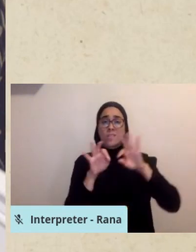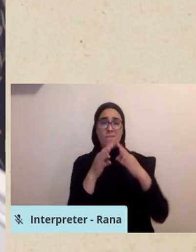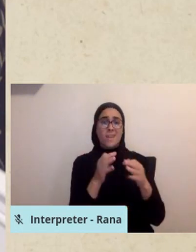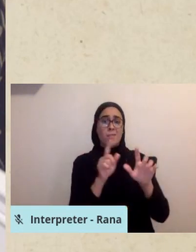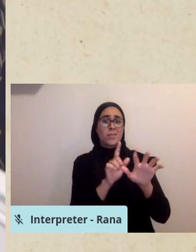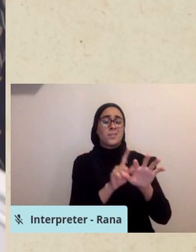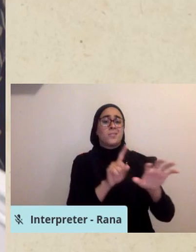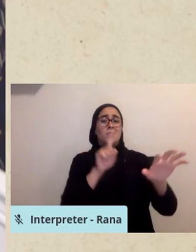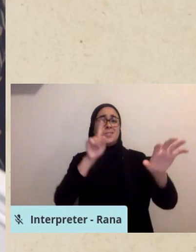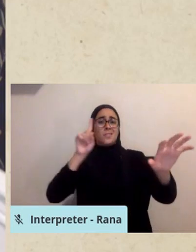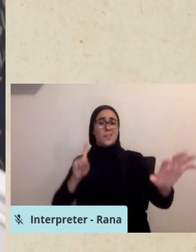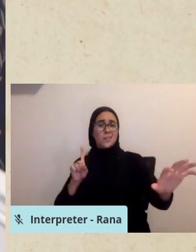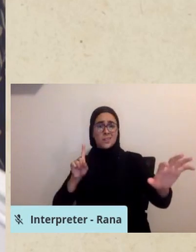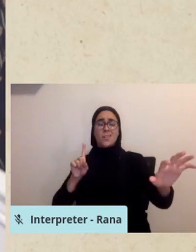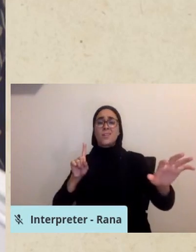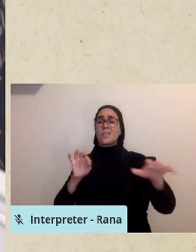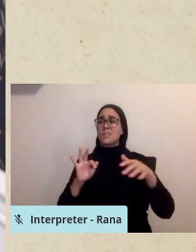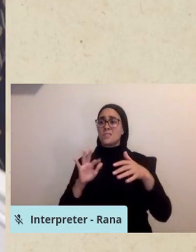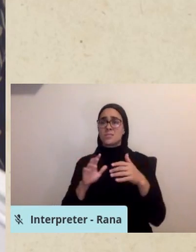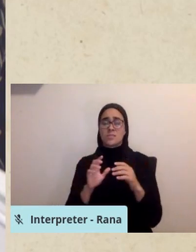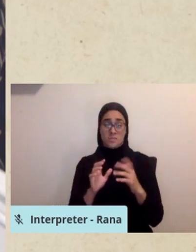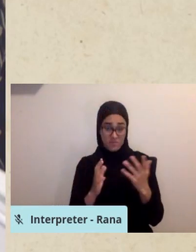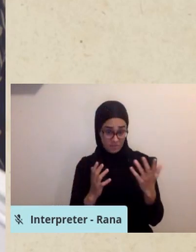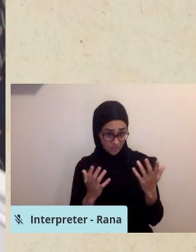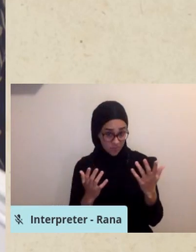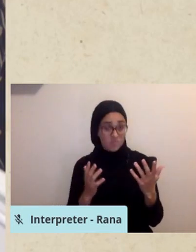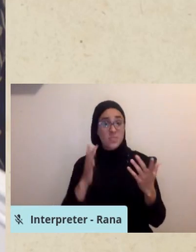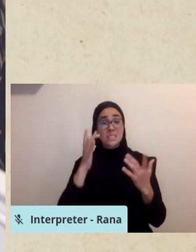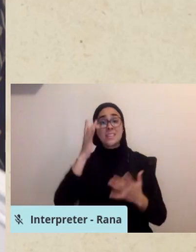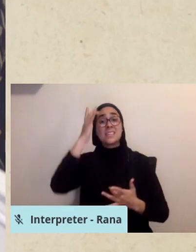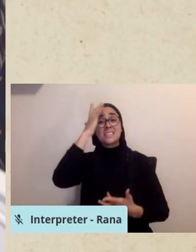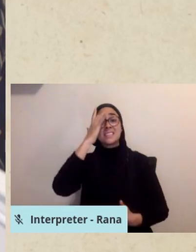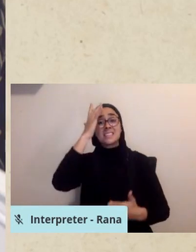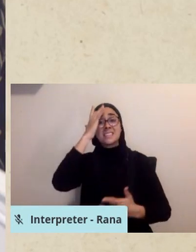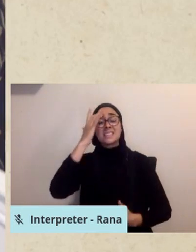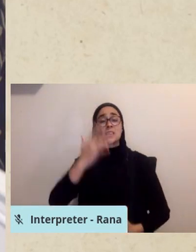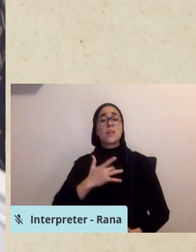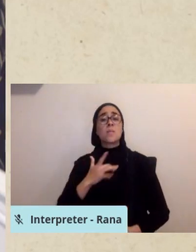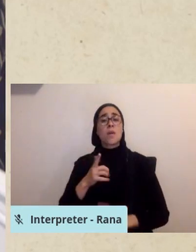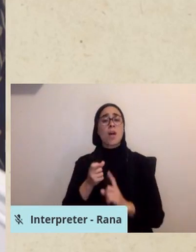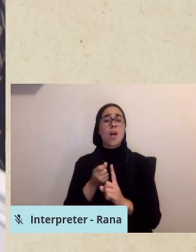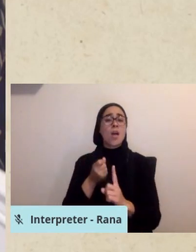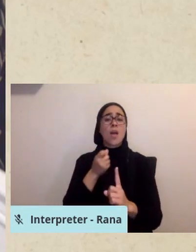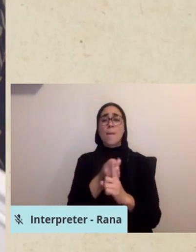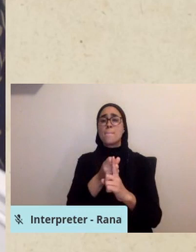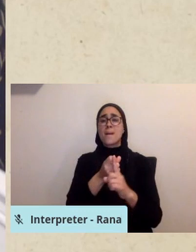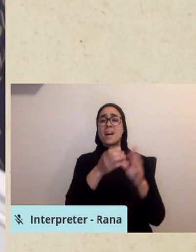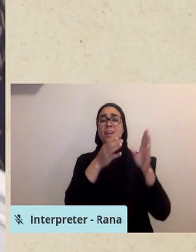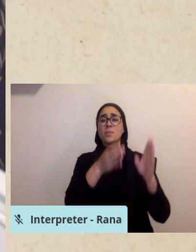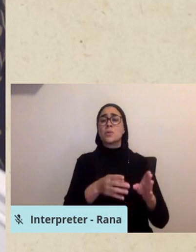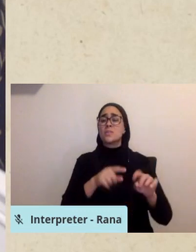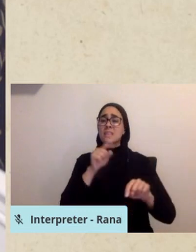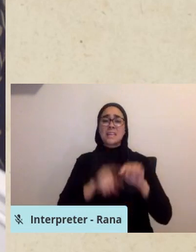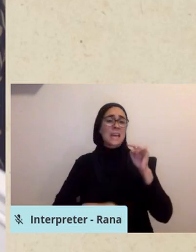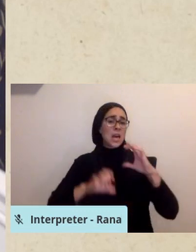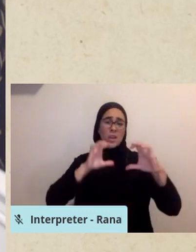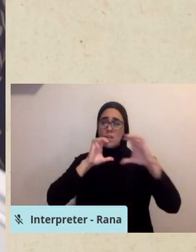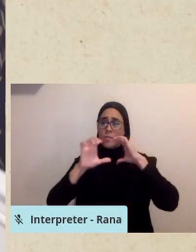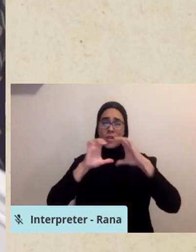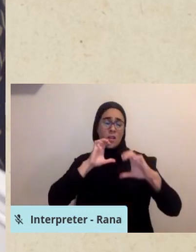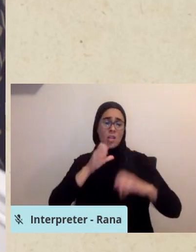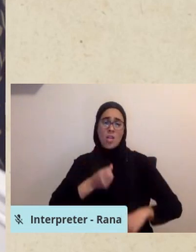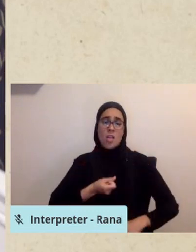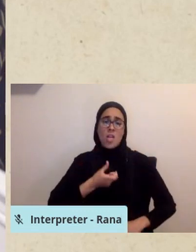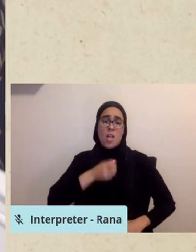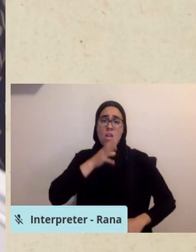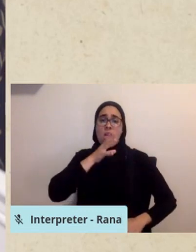The pathology of the disease would often compromise the patient's capacity to communicate in speech and writing because of